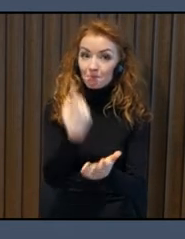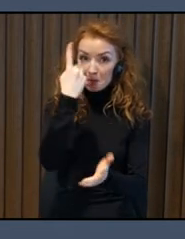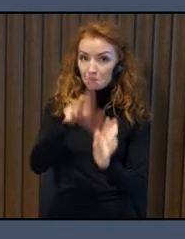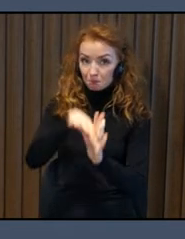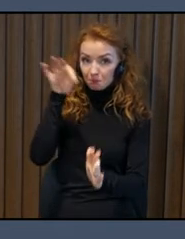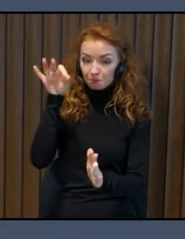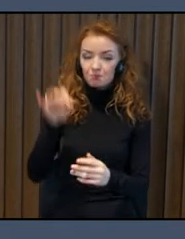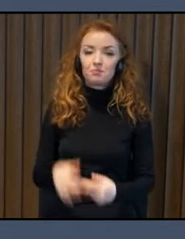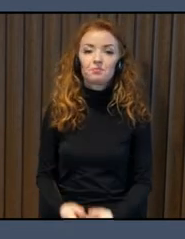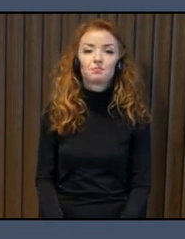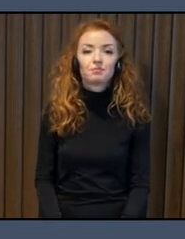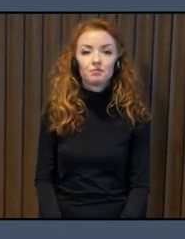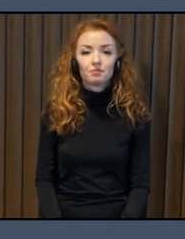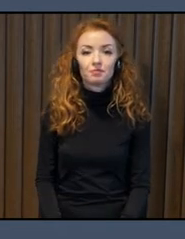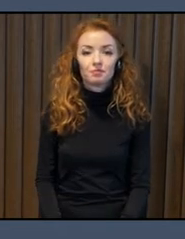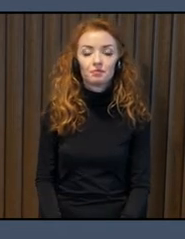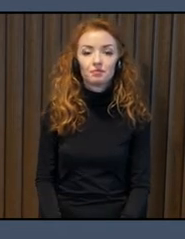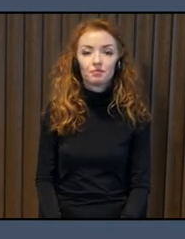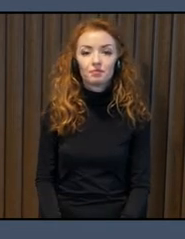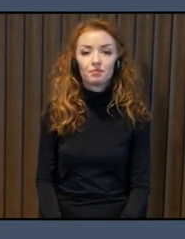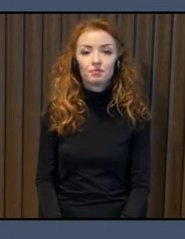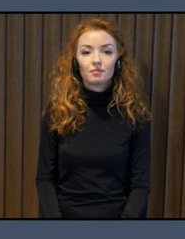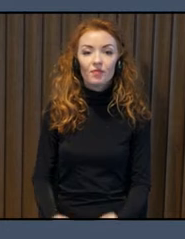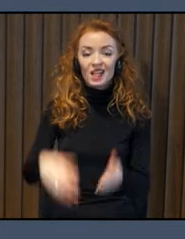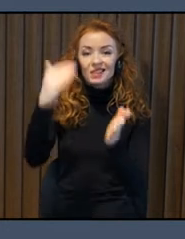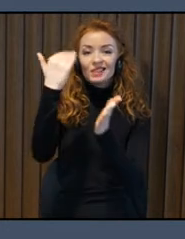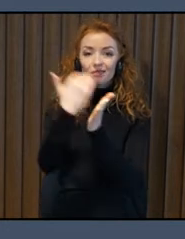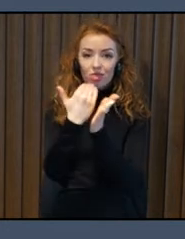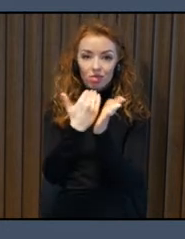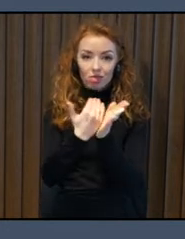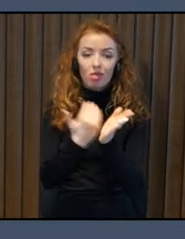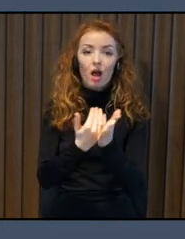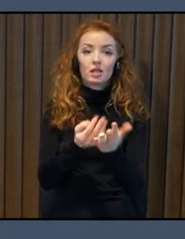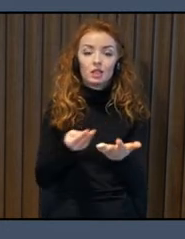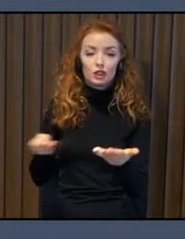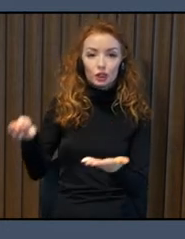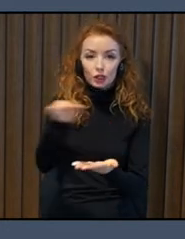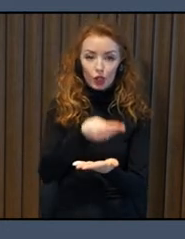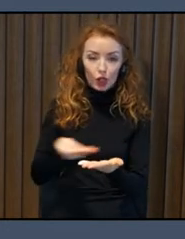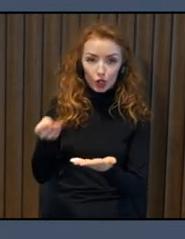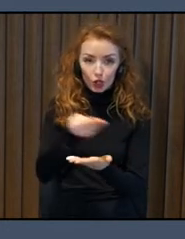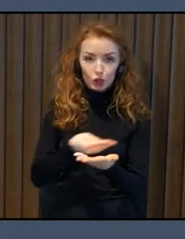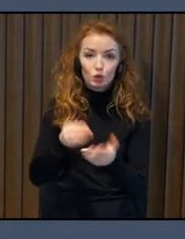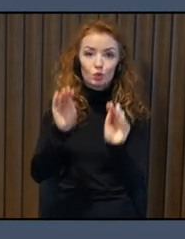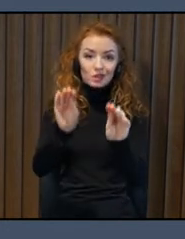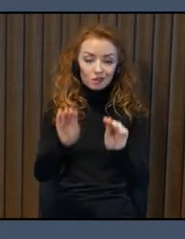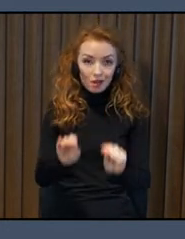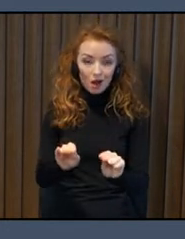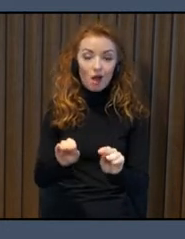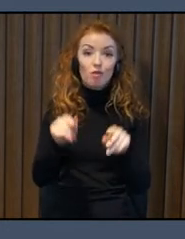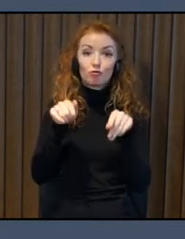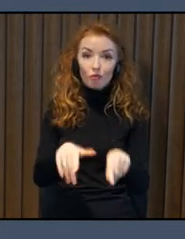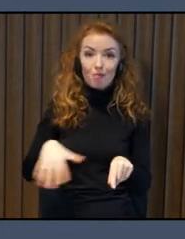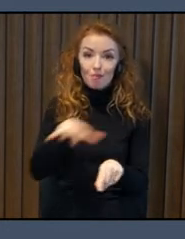is the use of standard drawings of, for example, road crossings, playground, ground covers and bus stops.